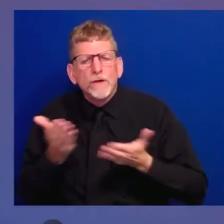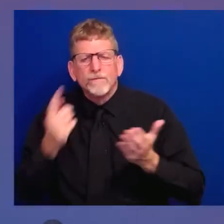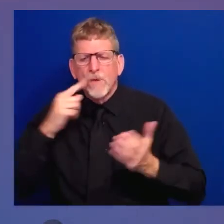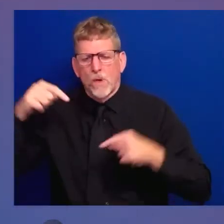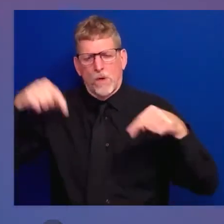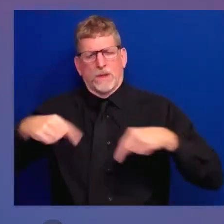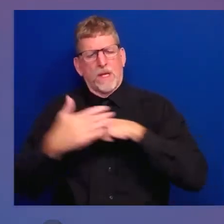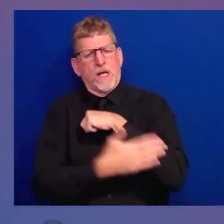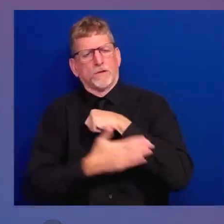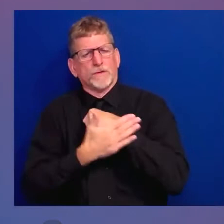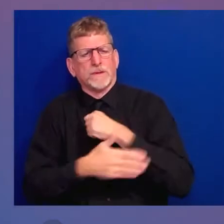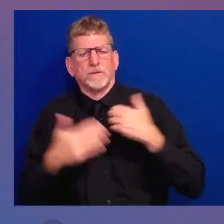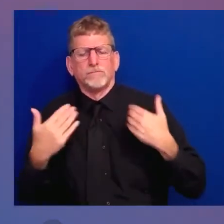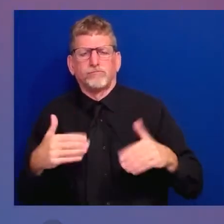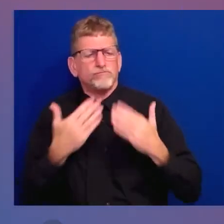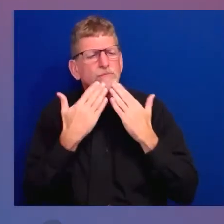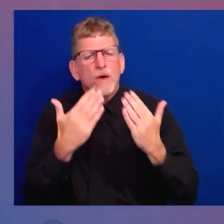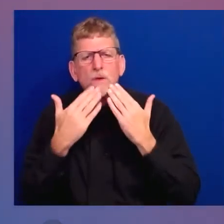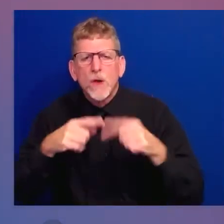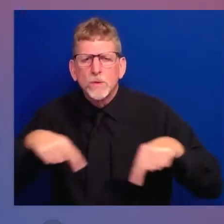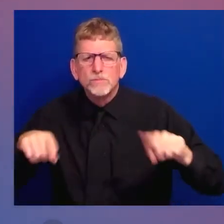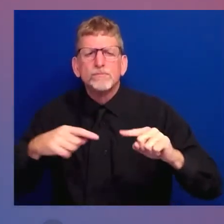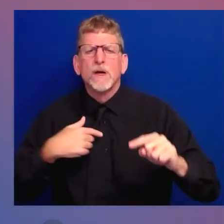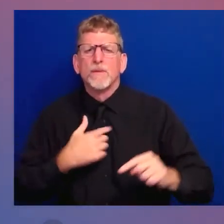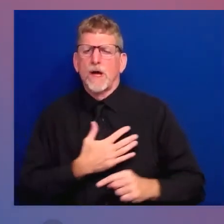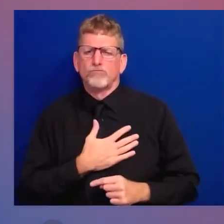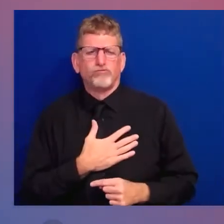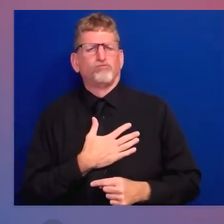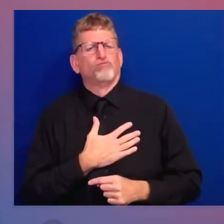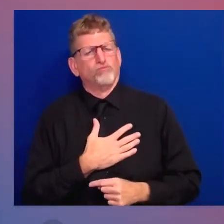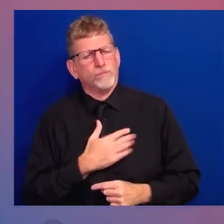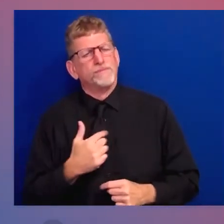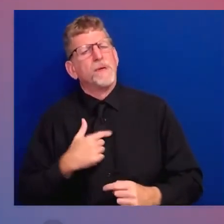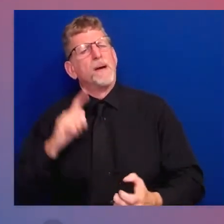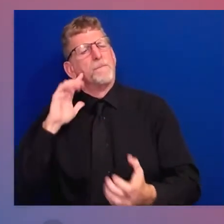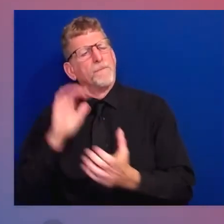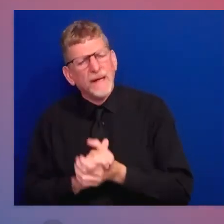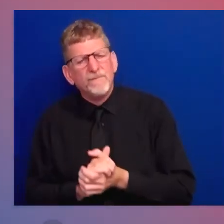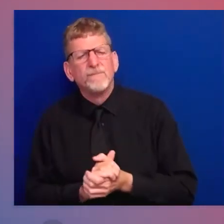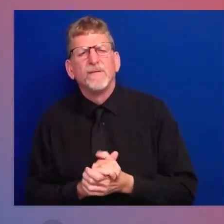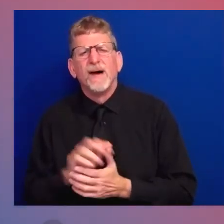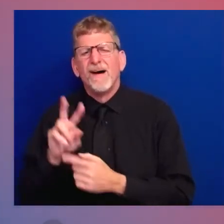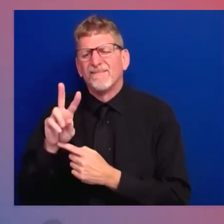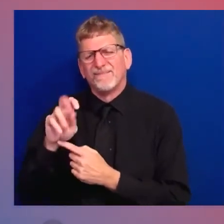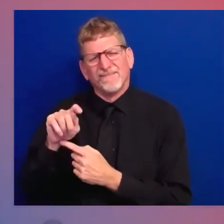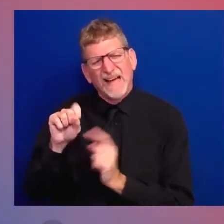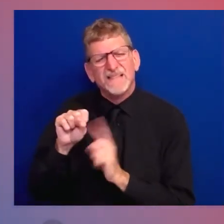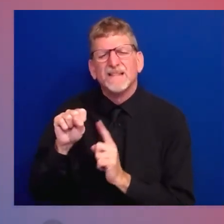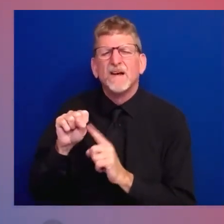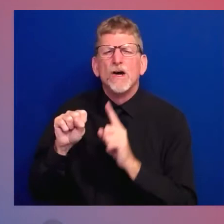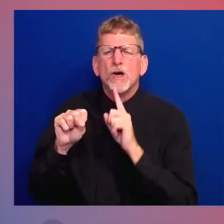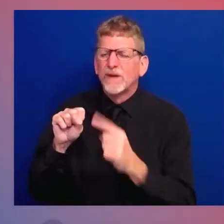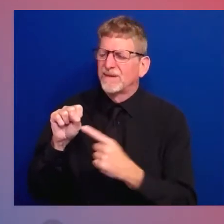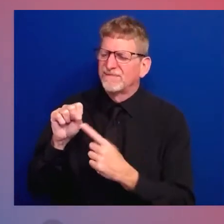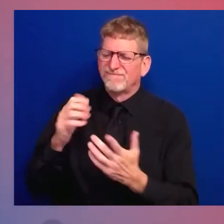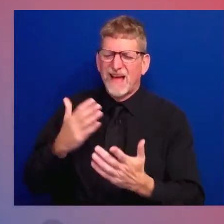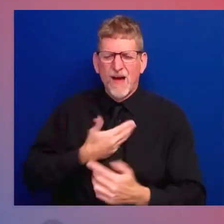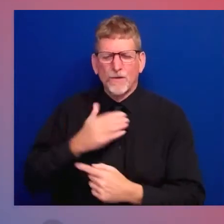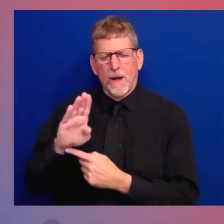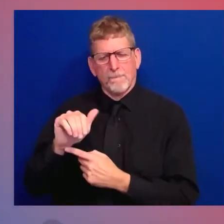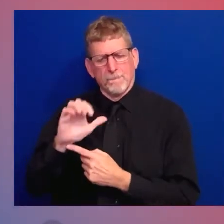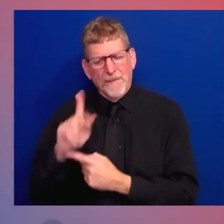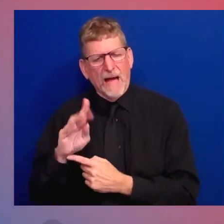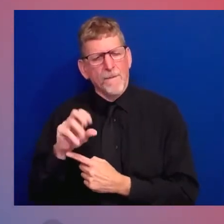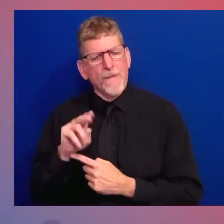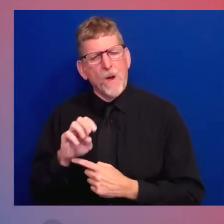bottom of my heart, veterans are the backbone, the spine, the sinew of who we are in this country. One percent of you these days, one